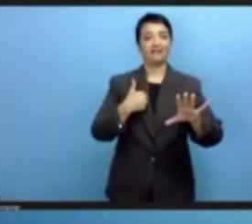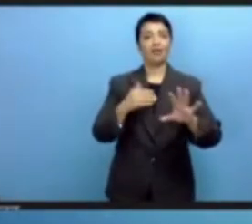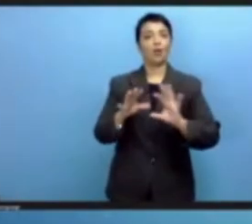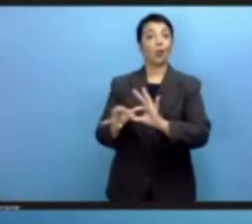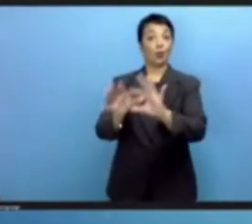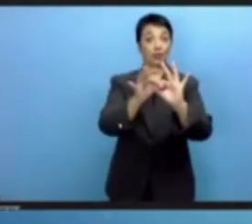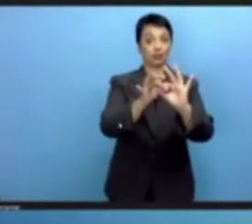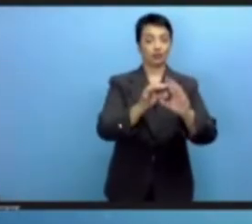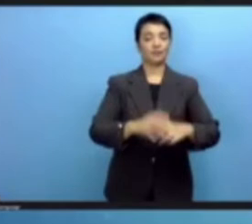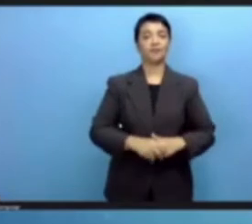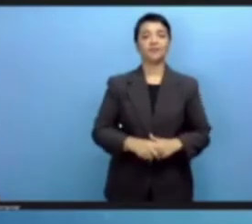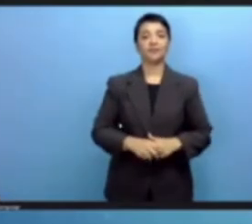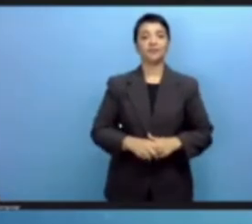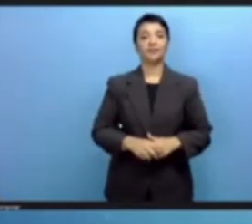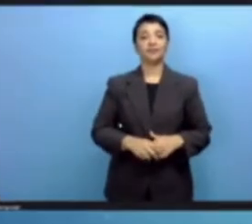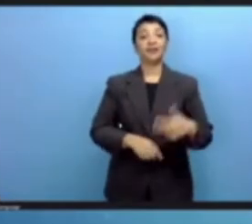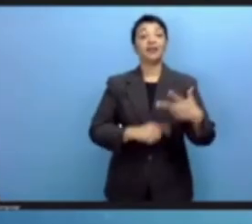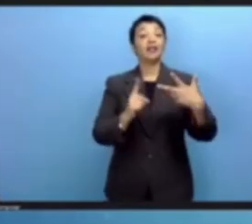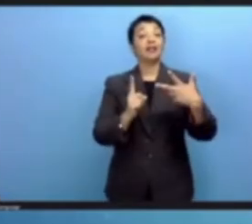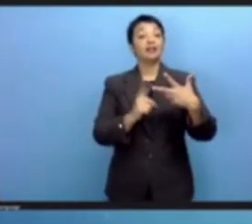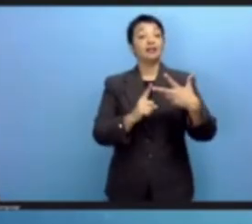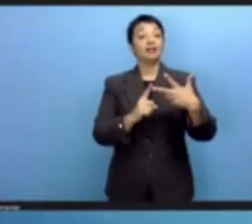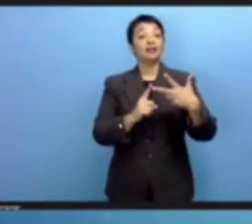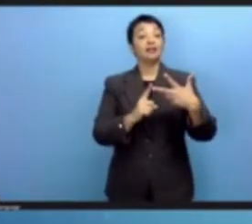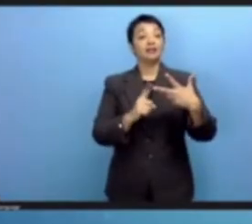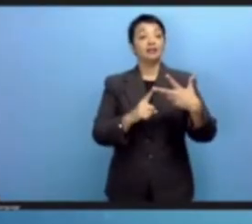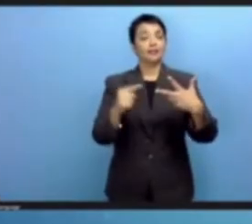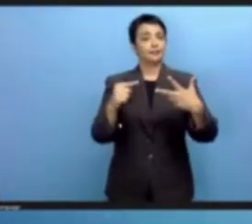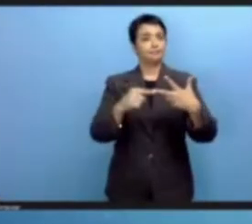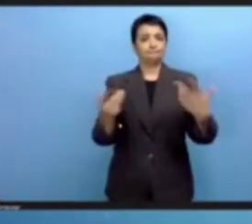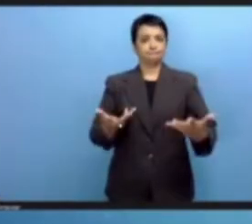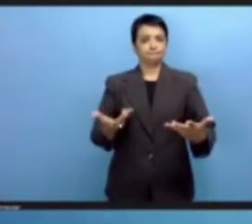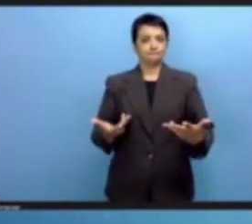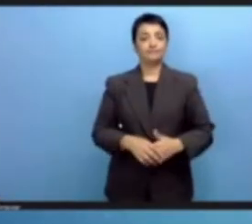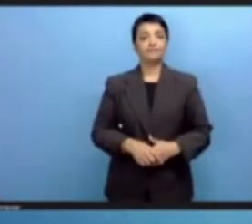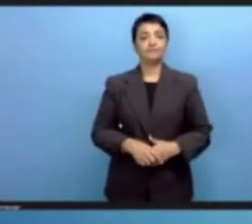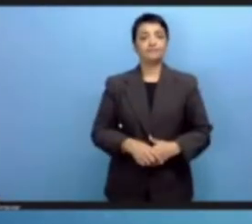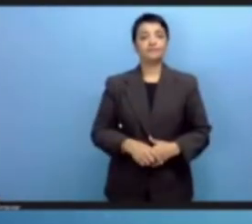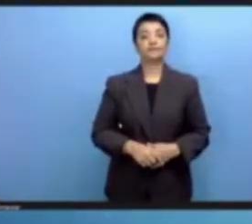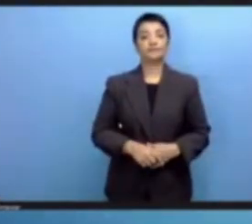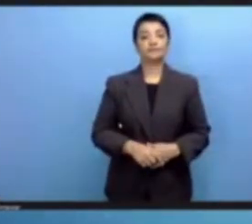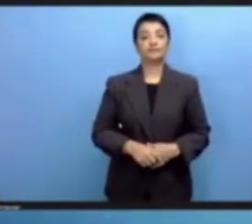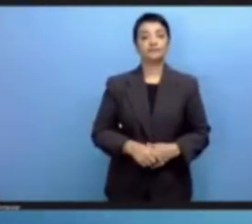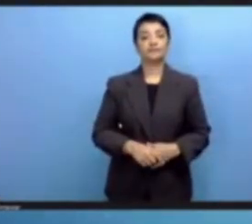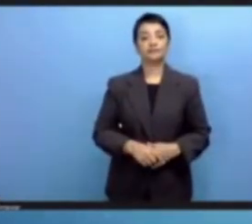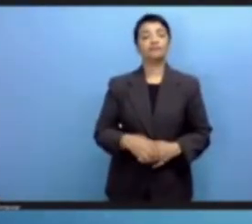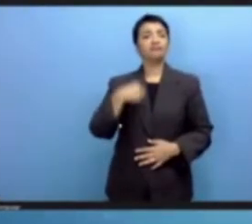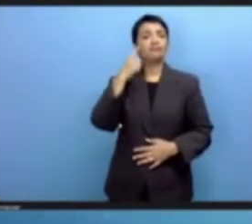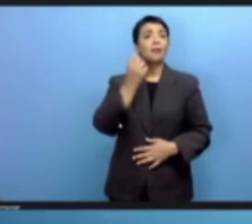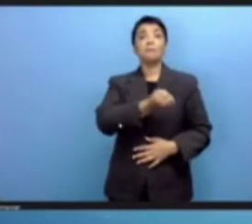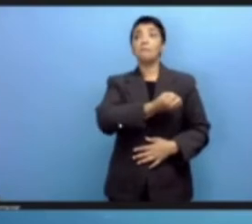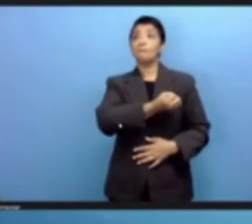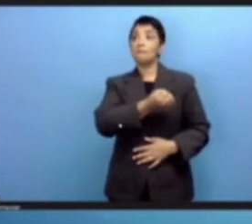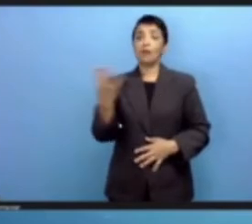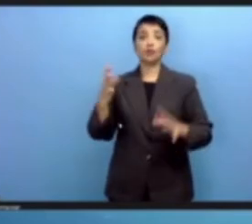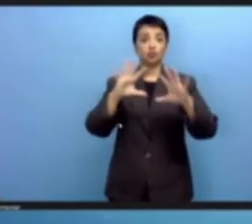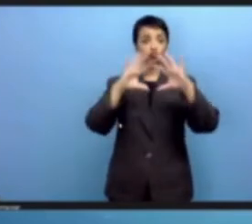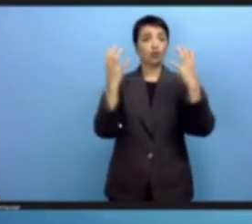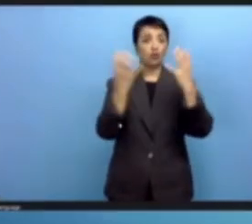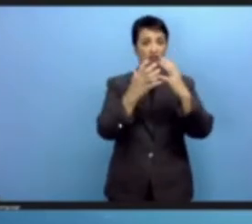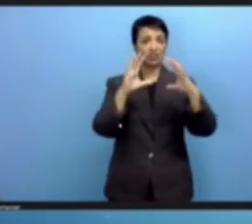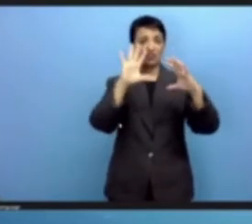priority area for Africa and perhaps for most countries across the globe is the